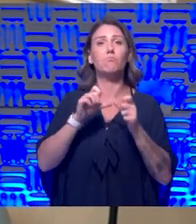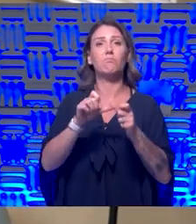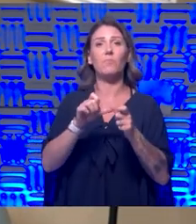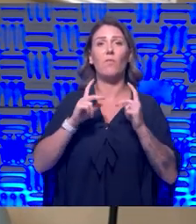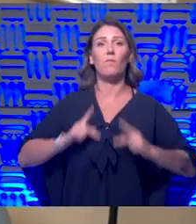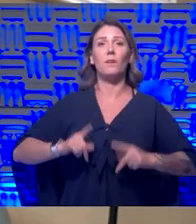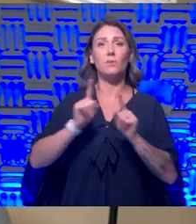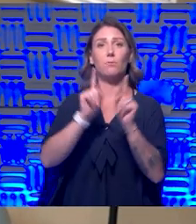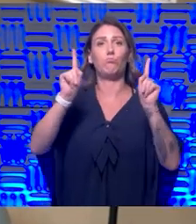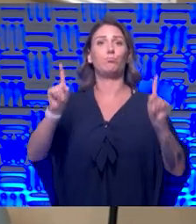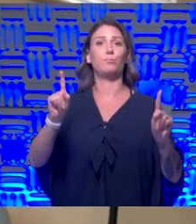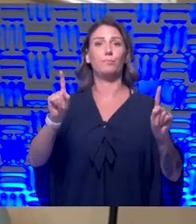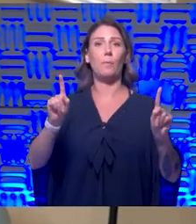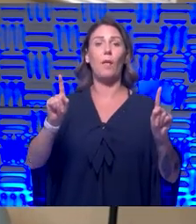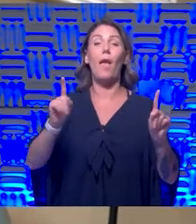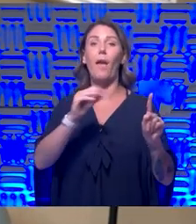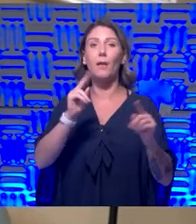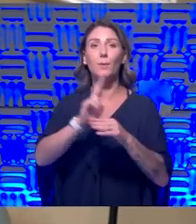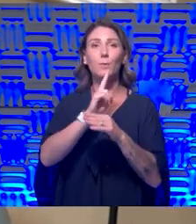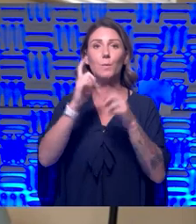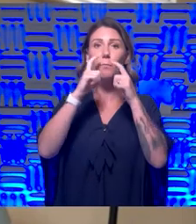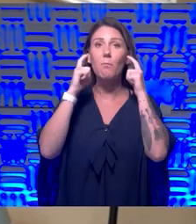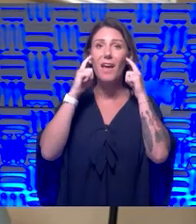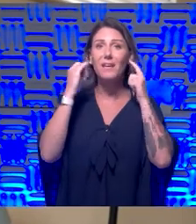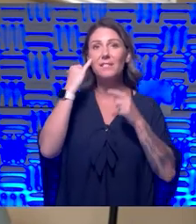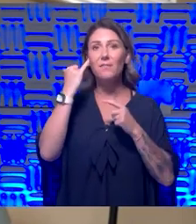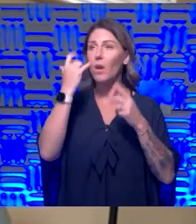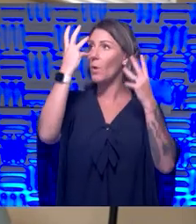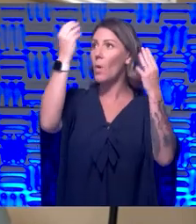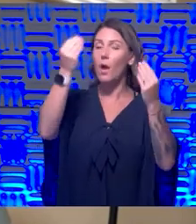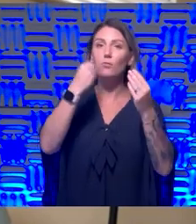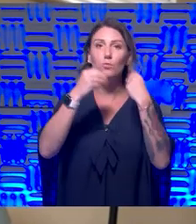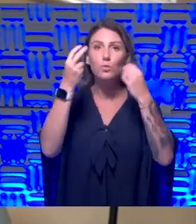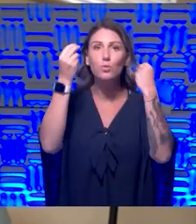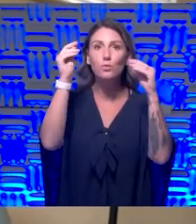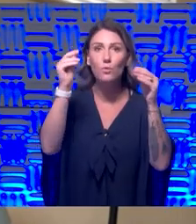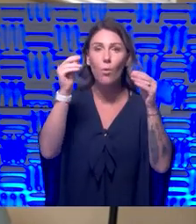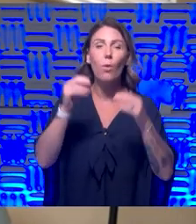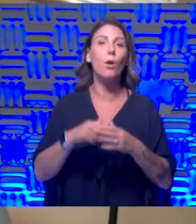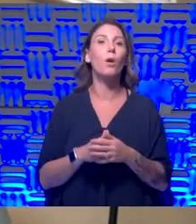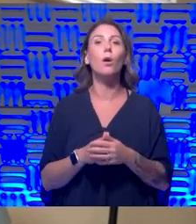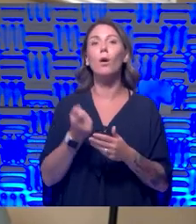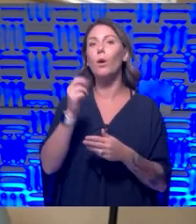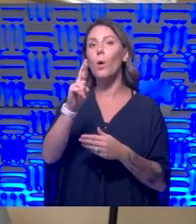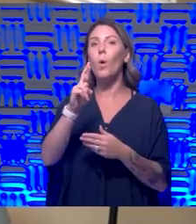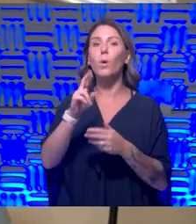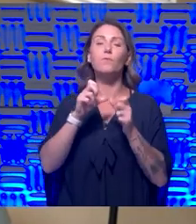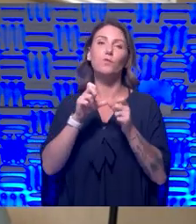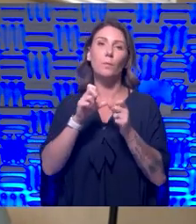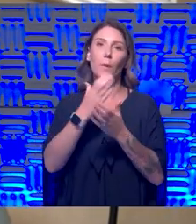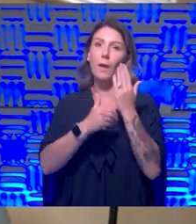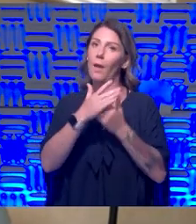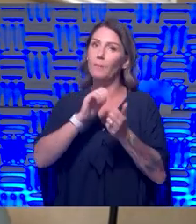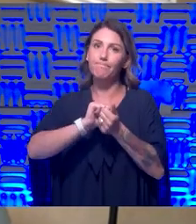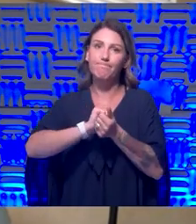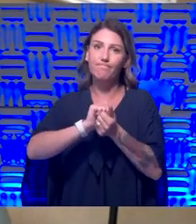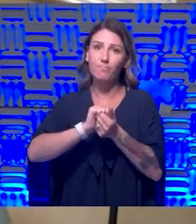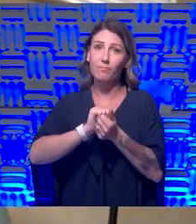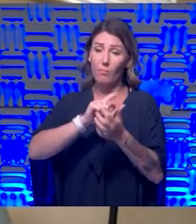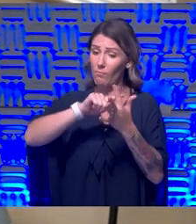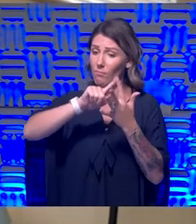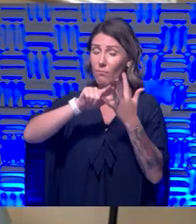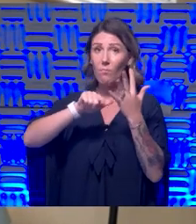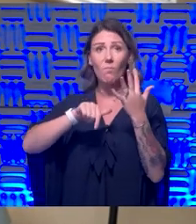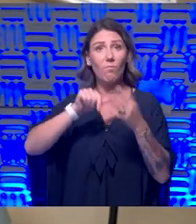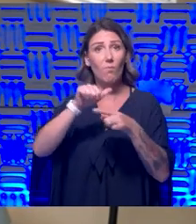use of a mask. For instance, if I do go to a store, and then again, frequent hand hygiene. So those practices have